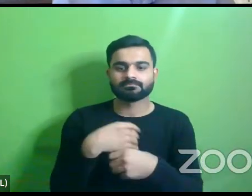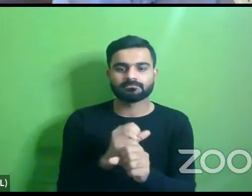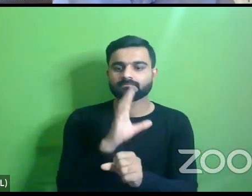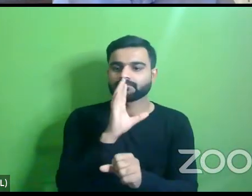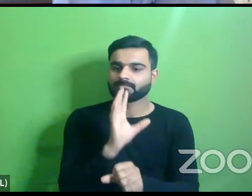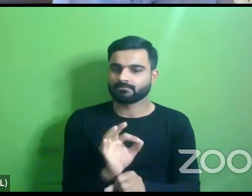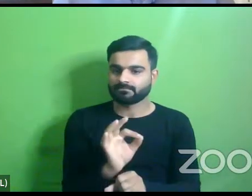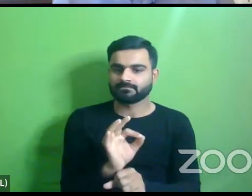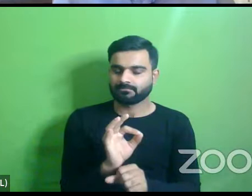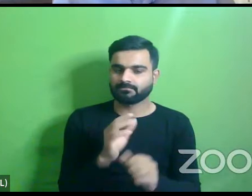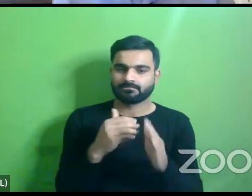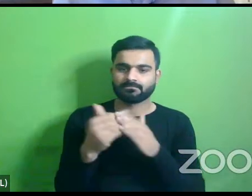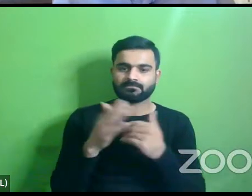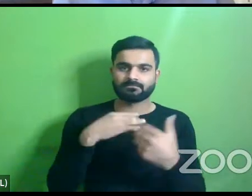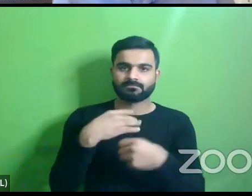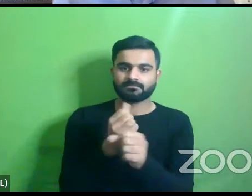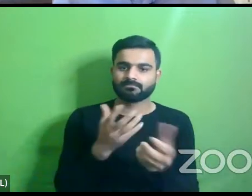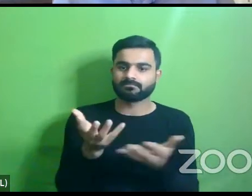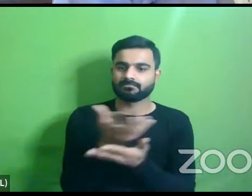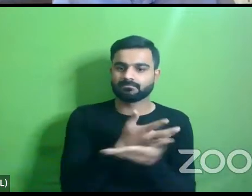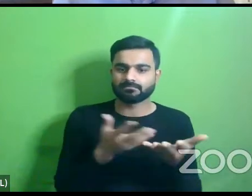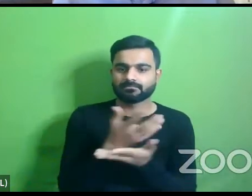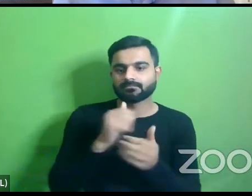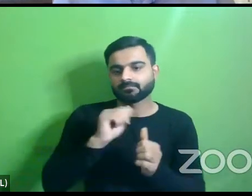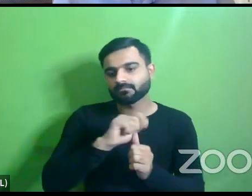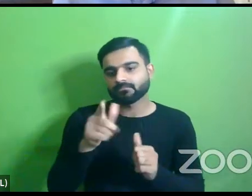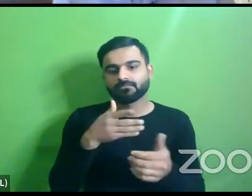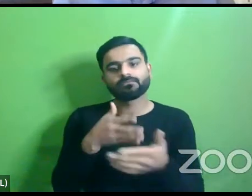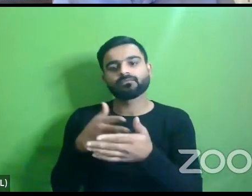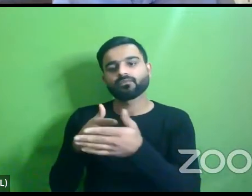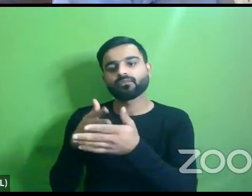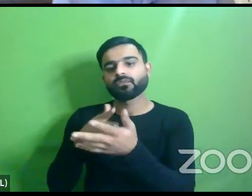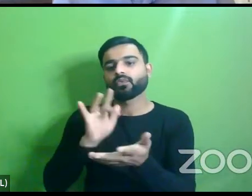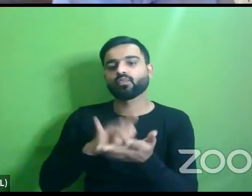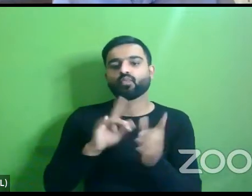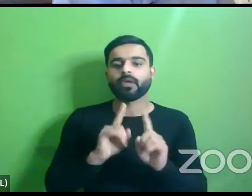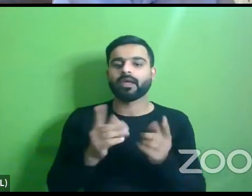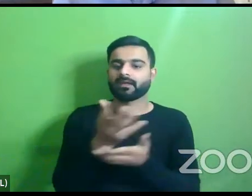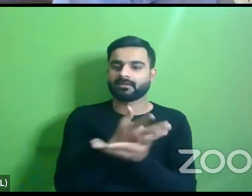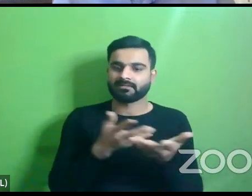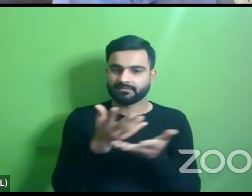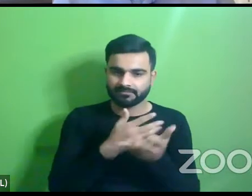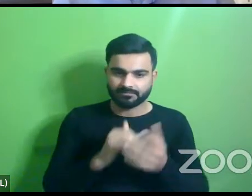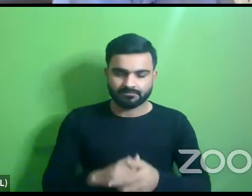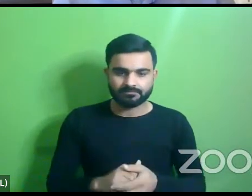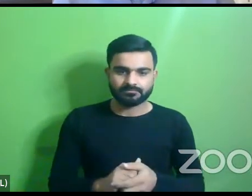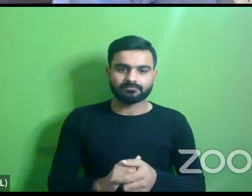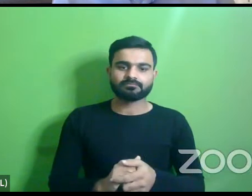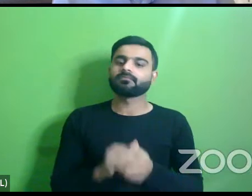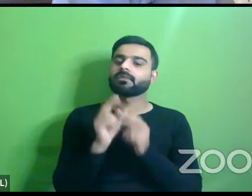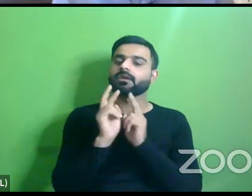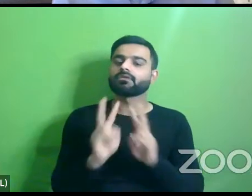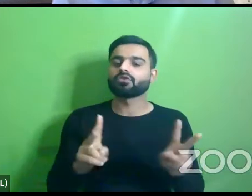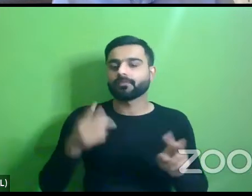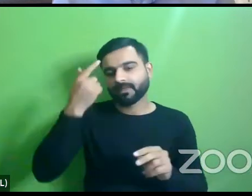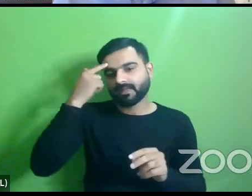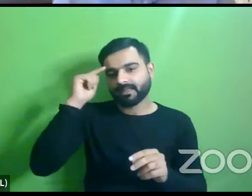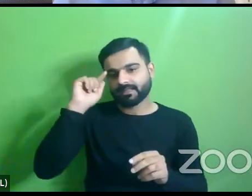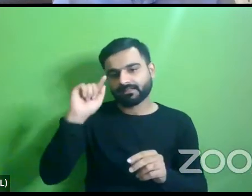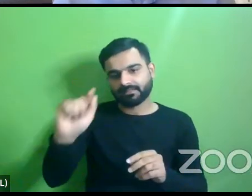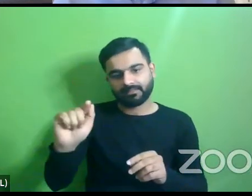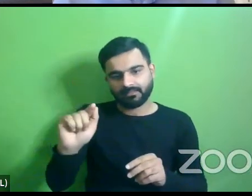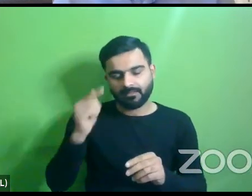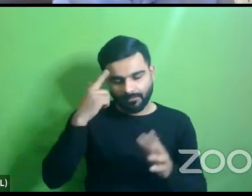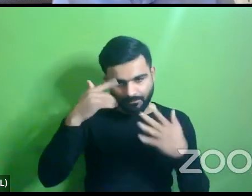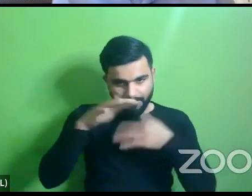brought all these discussions on board everybody's challenges were discussed and then you know with the common consensus uh the